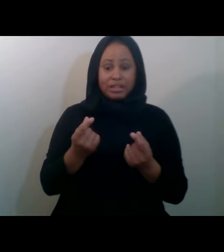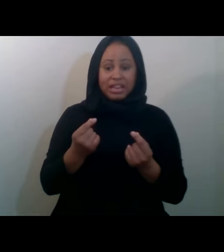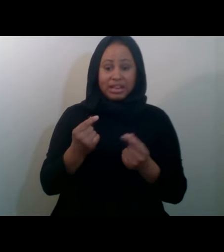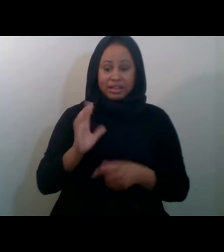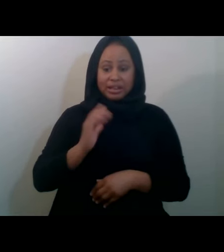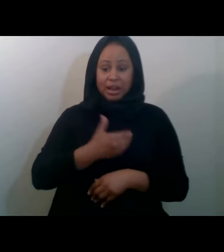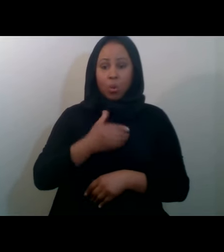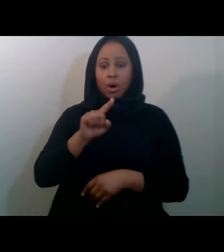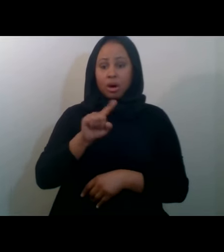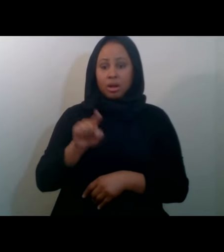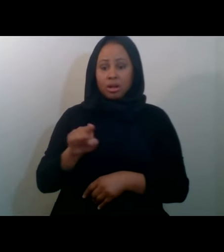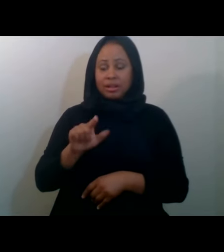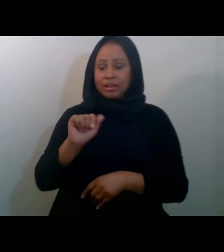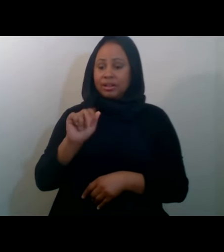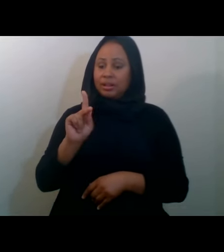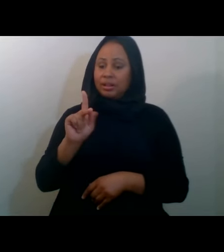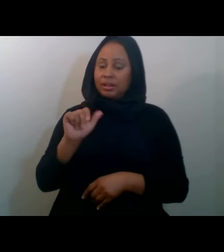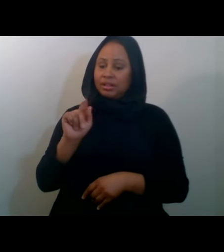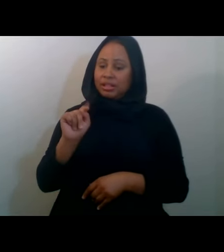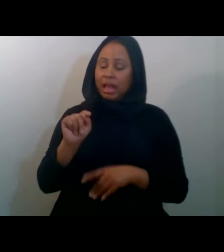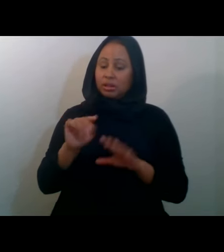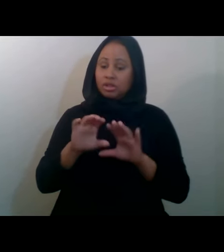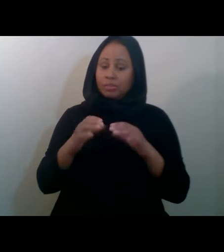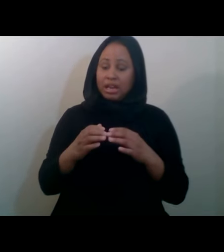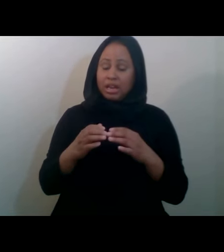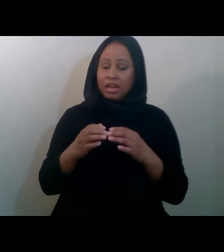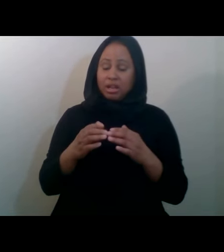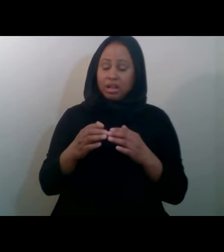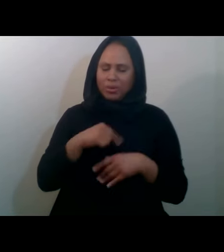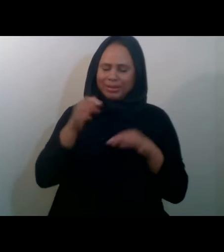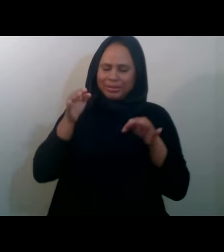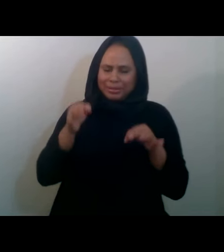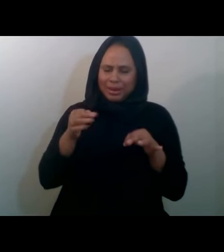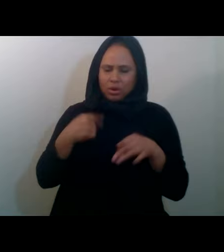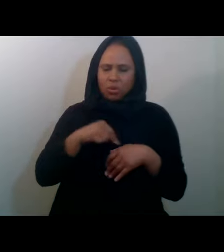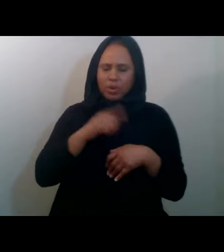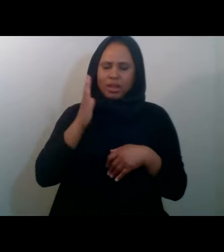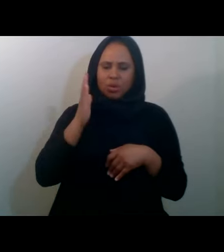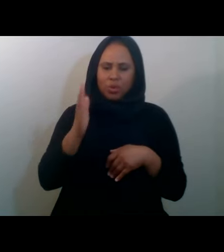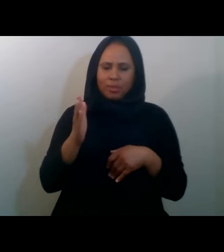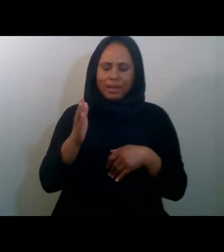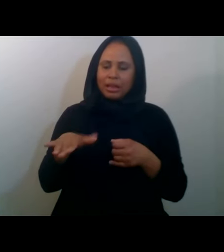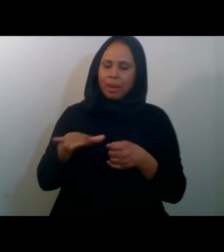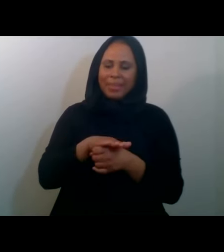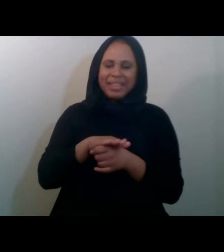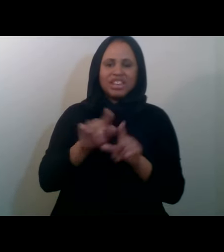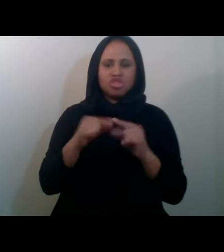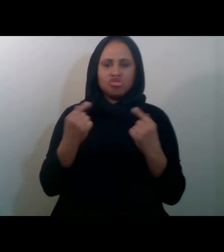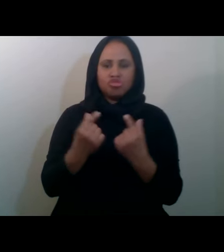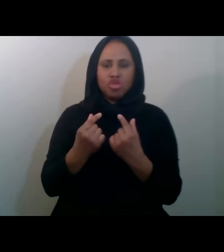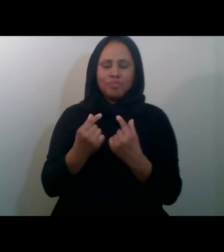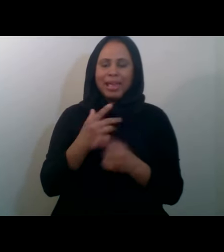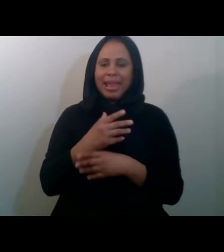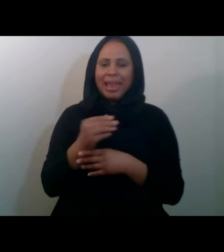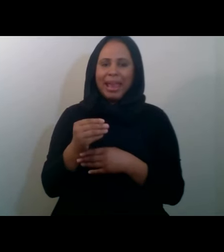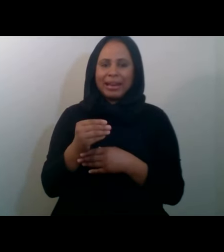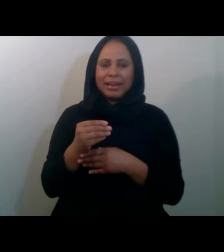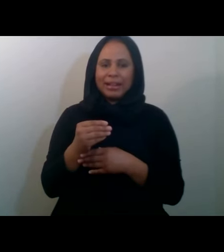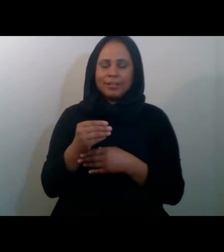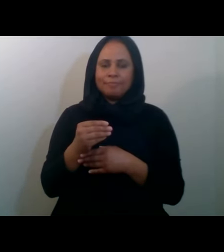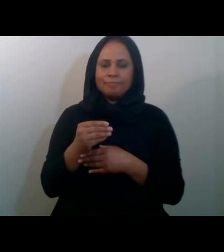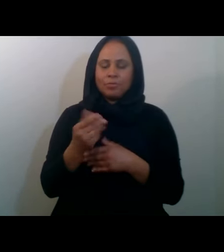that we were going to be a complete, expansive group and going full force on